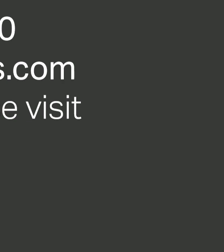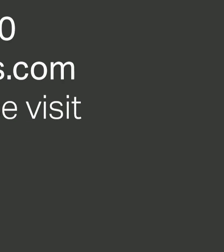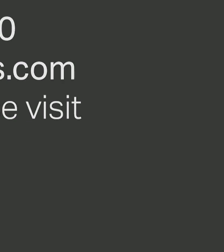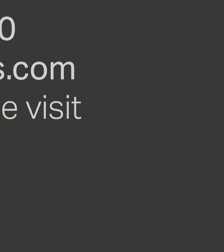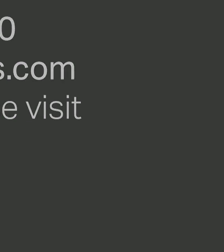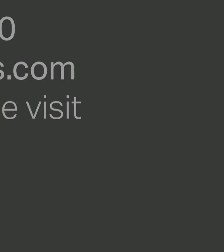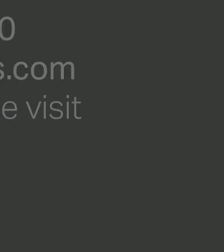visit Please Please